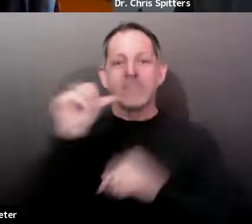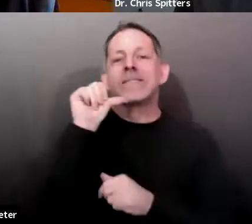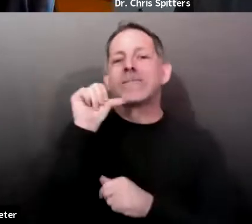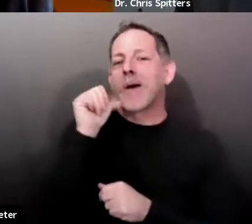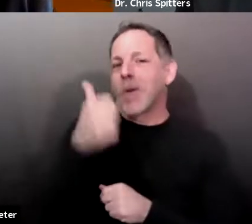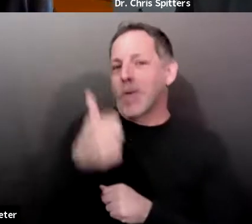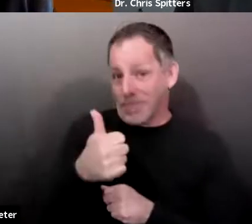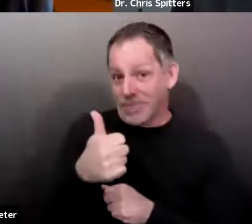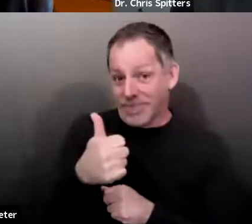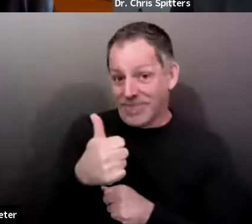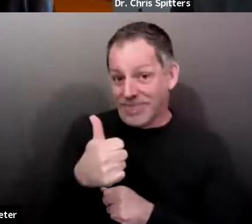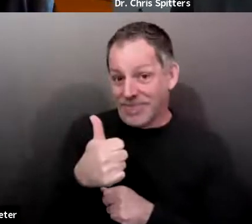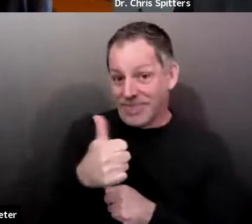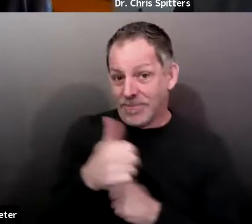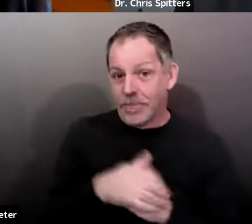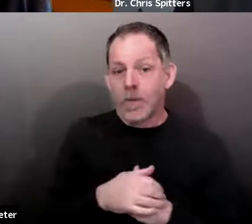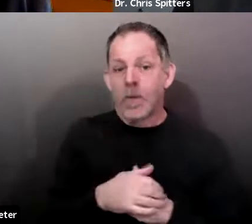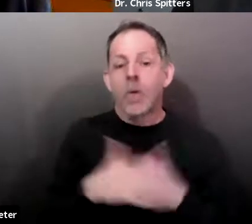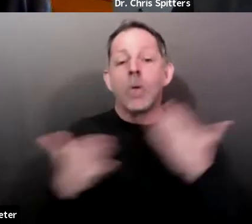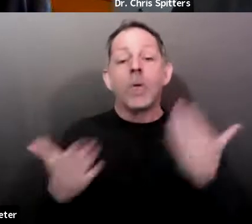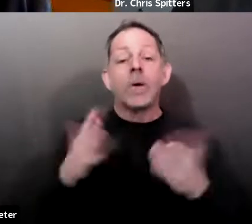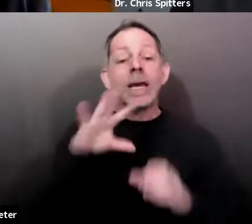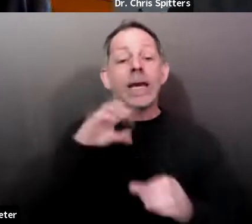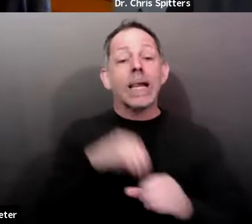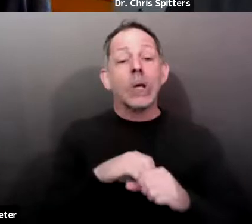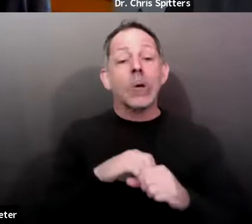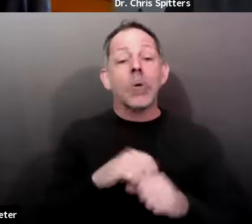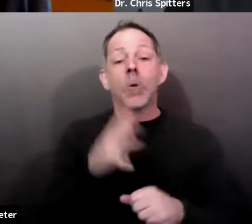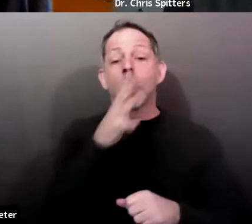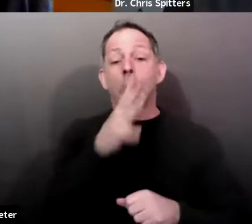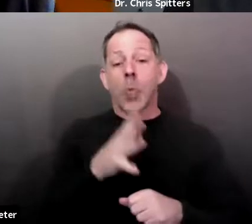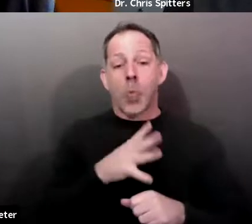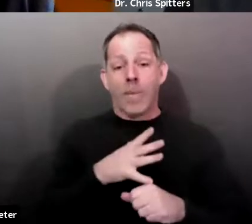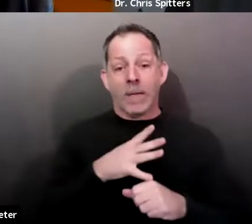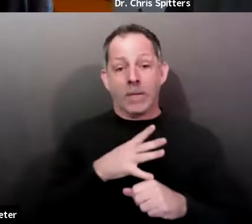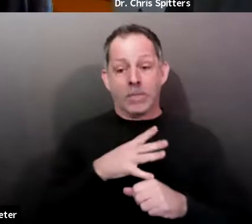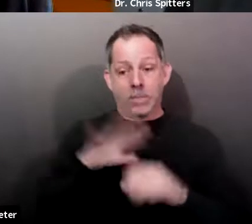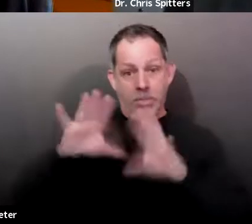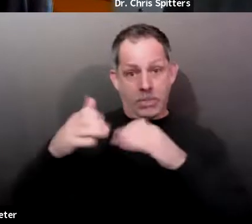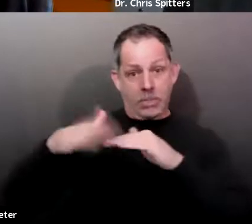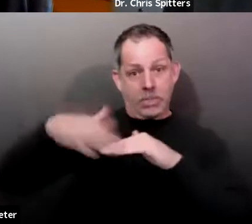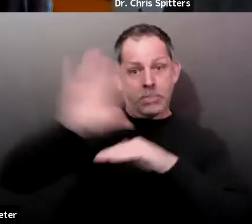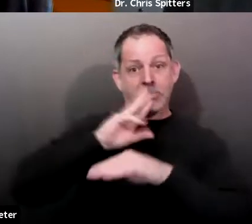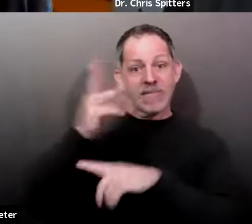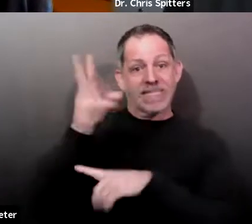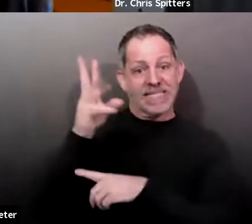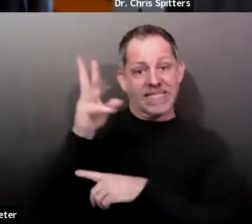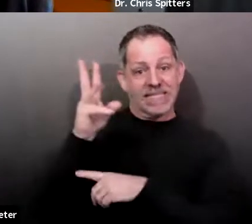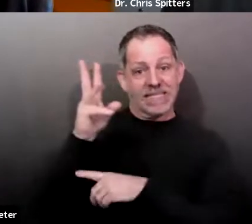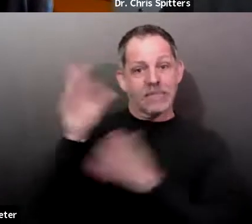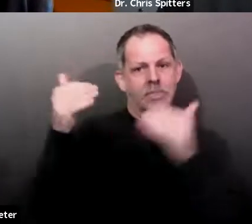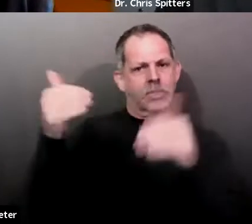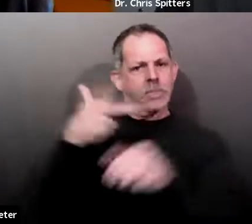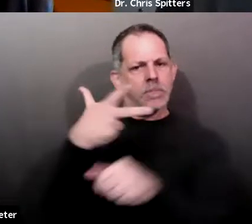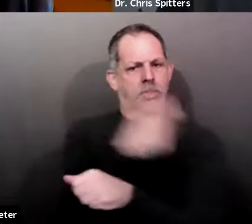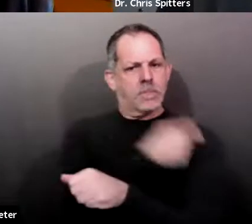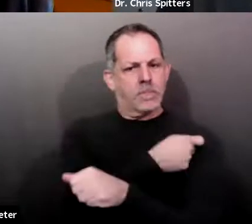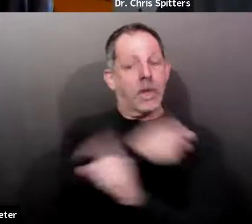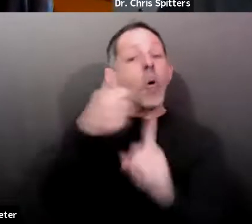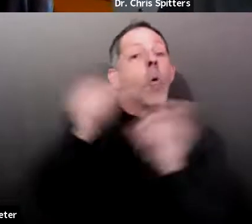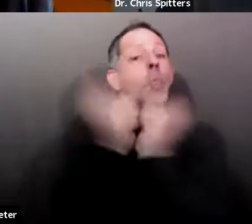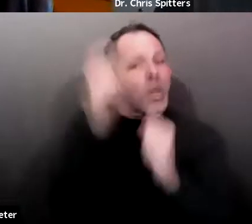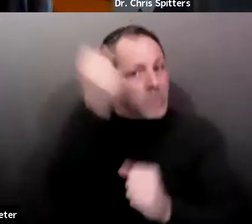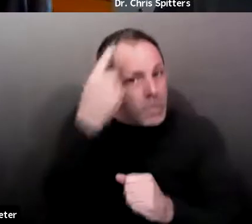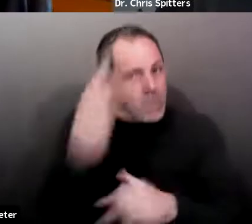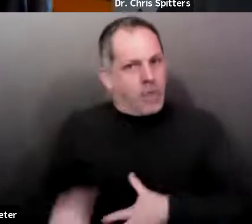ages 16 or older, meaning they're eligible for the vaccine product and who are pregnant, as well as people who are